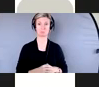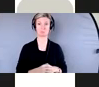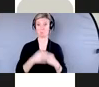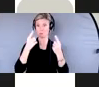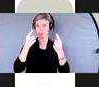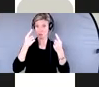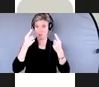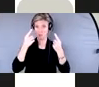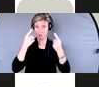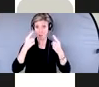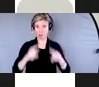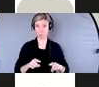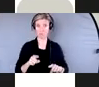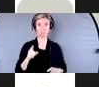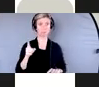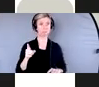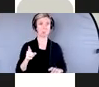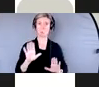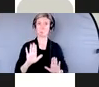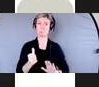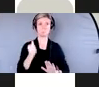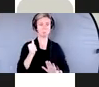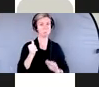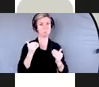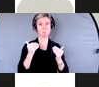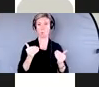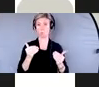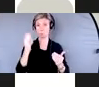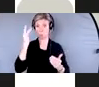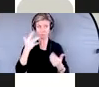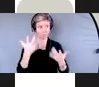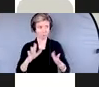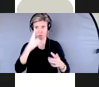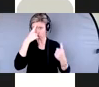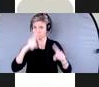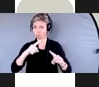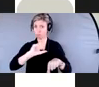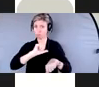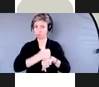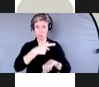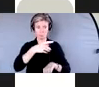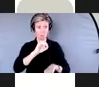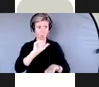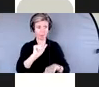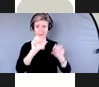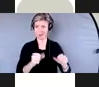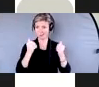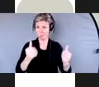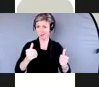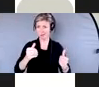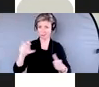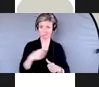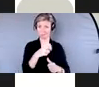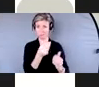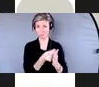refused to redeem his holdings as they didn't agree that the power of attorney could be used to carry out this transfer. And after a month